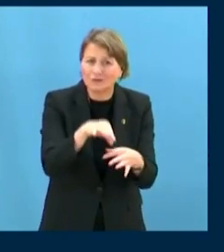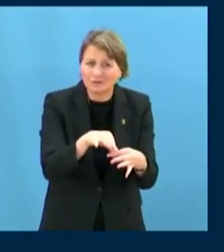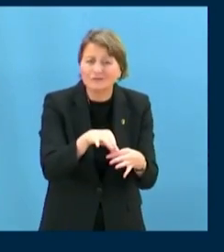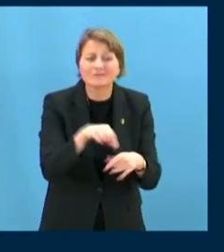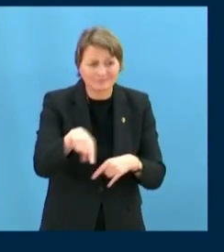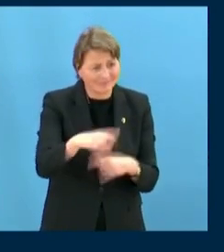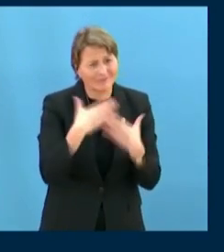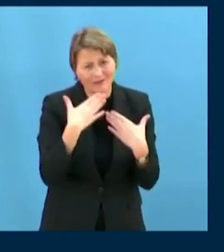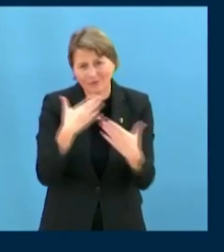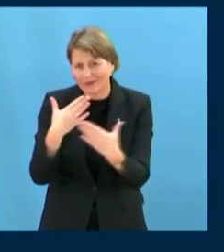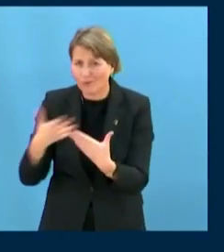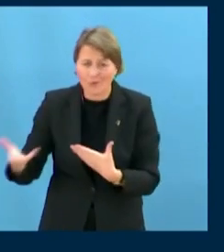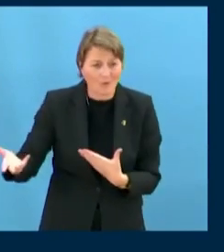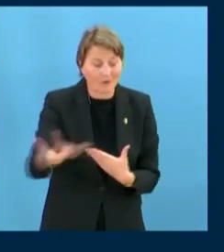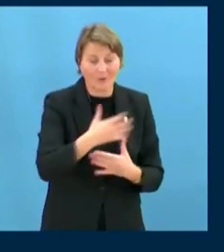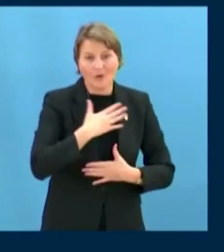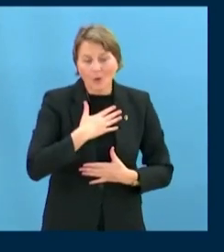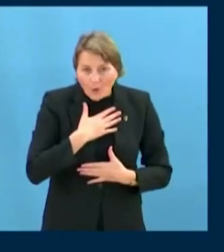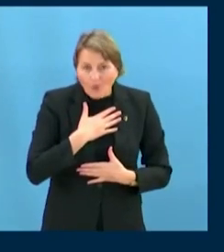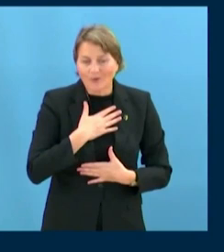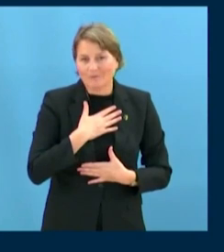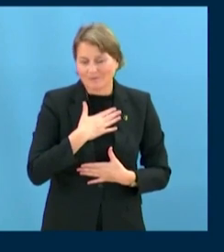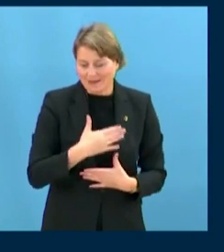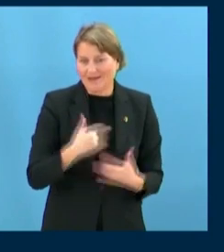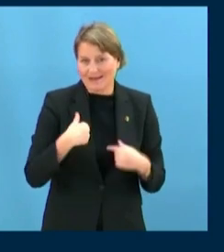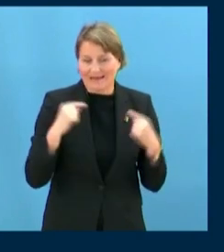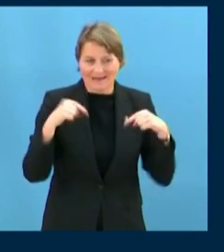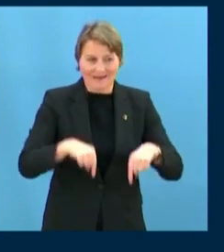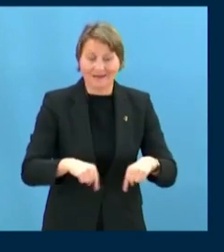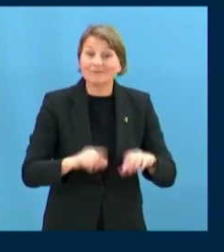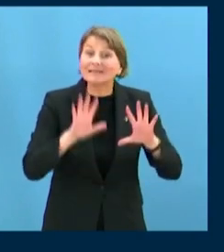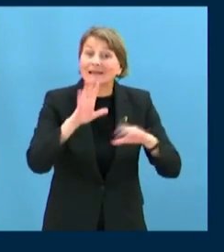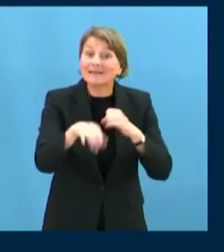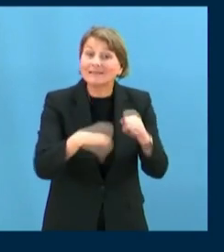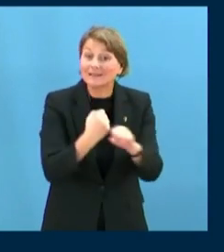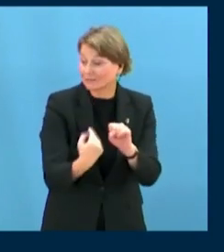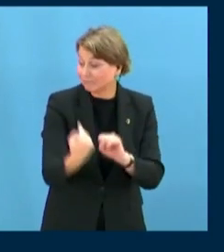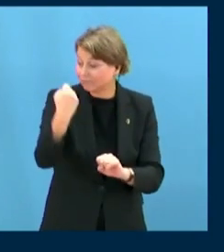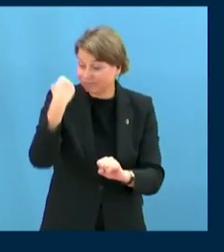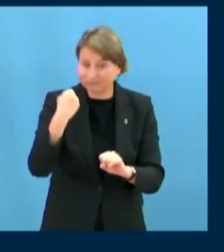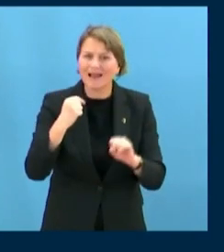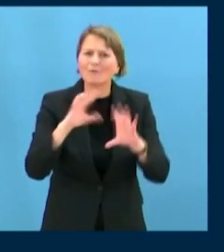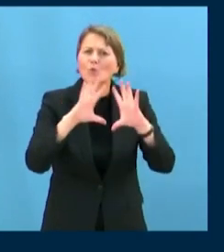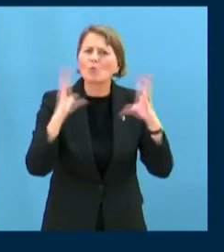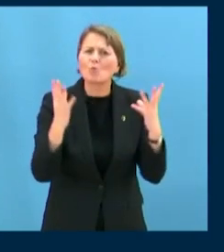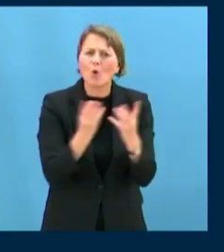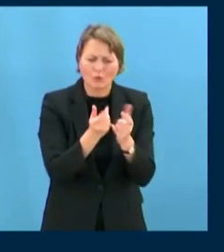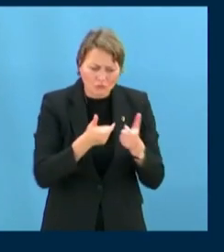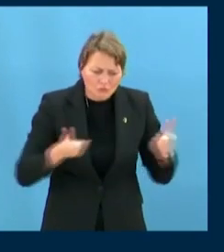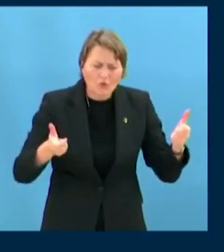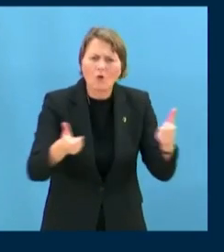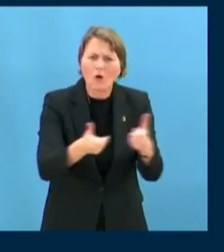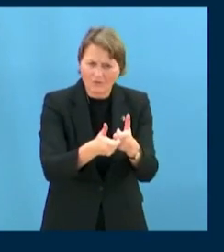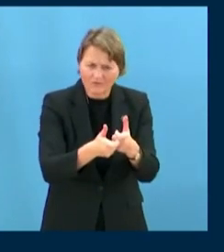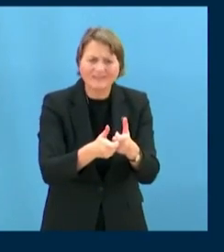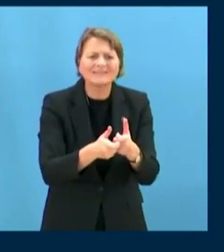It's a privilege to be here today. Ten years ago, at the World Conference on Indigenous Peoples, world leaders reaffirmed